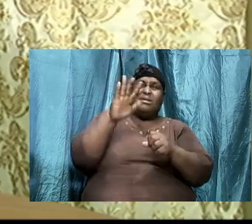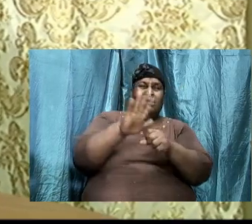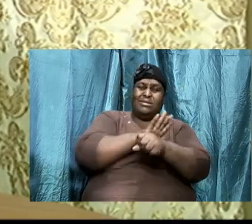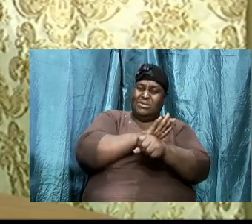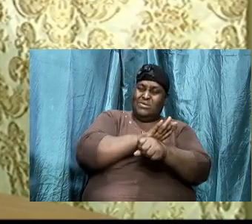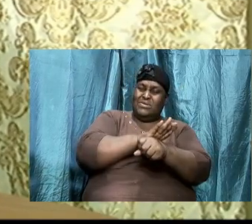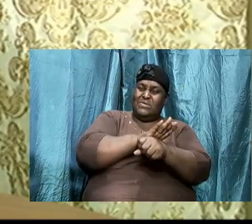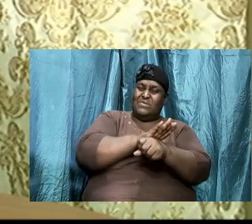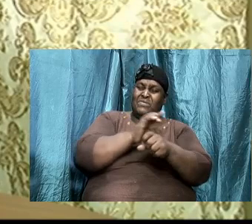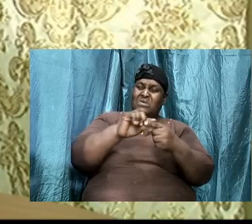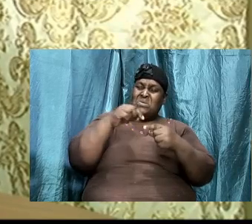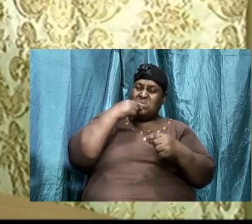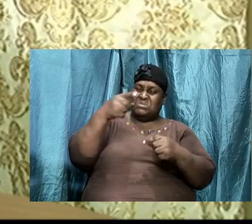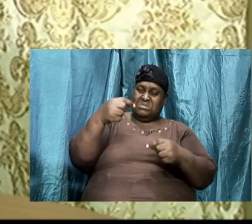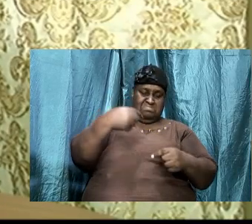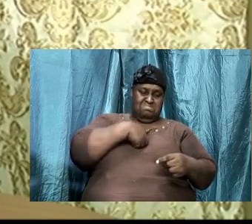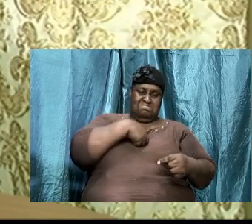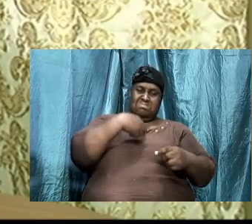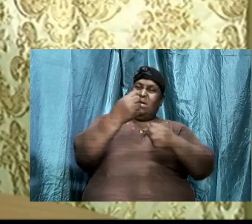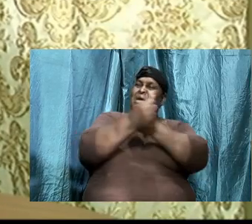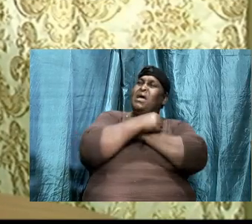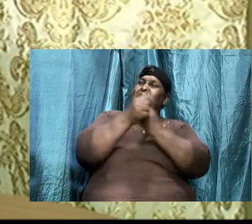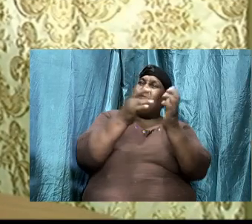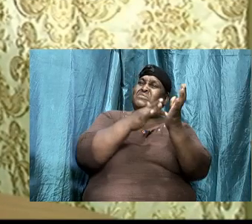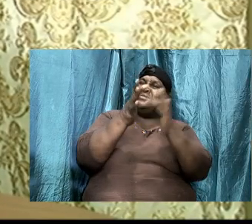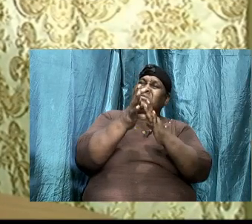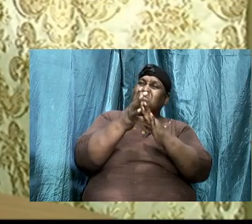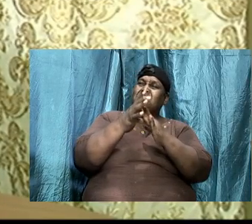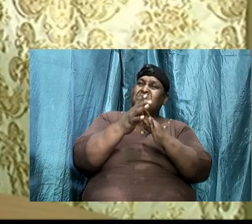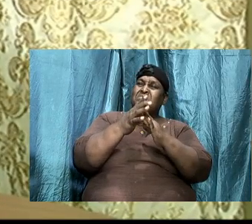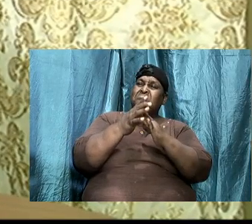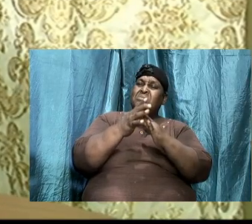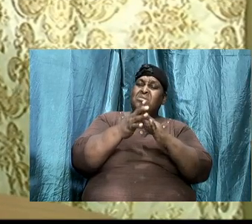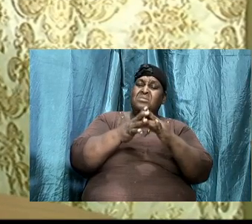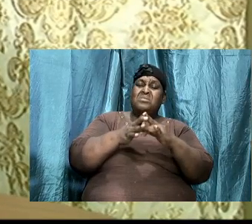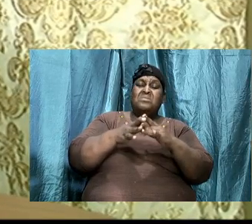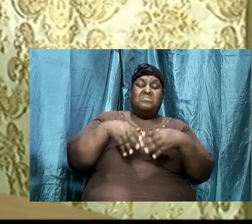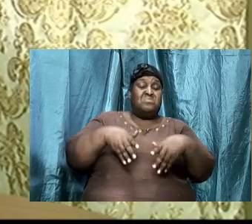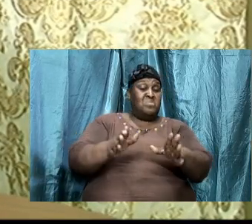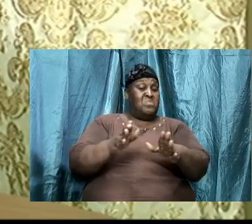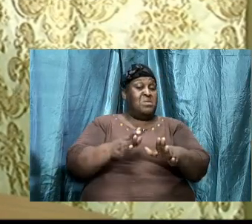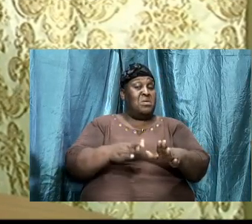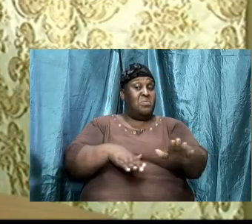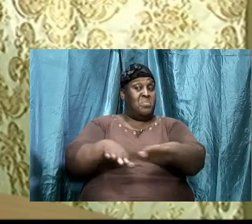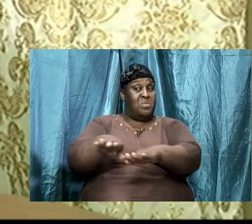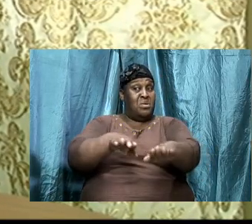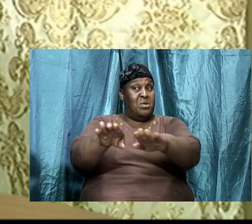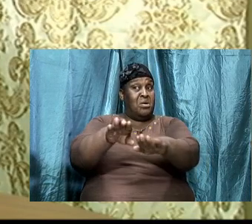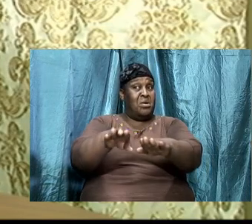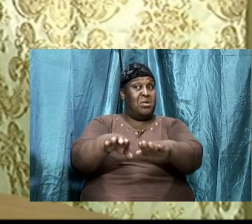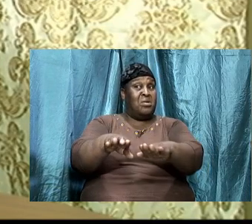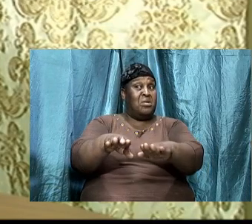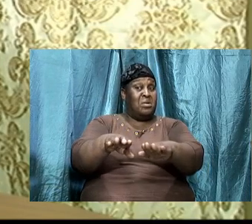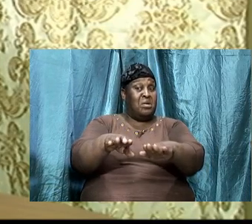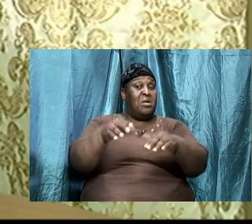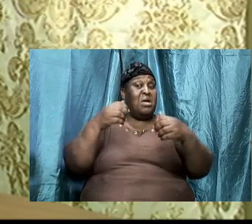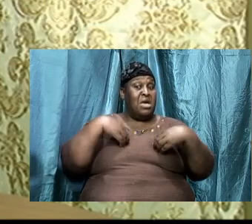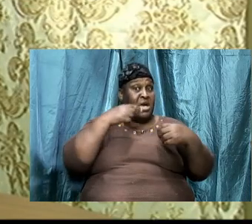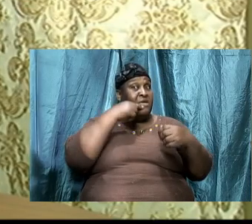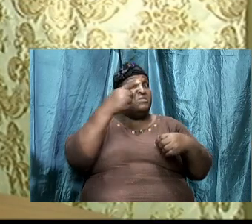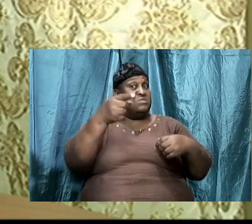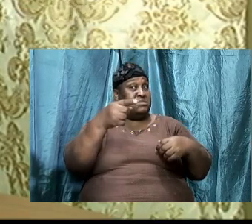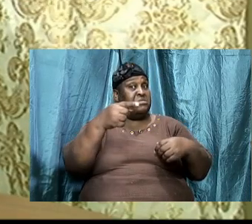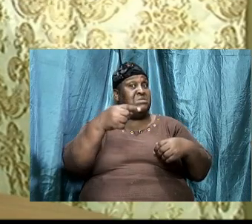love Jesus. The way we walk is going to have to say I love Jesus.